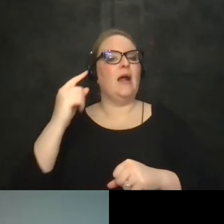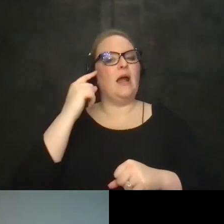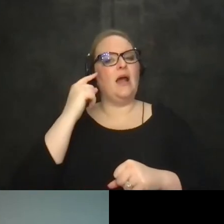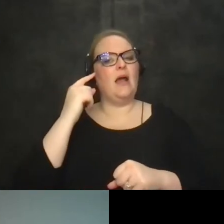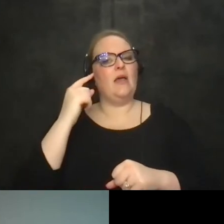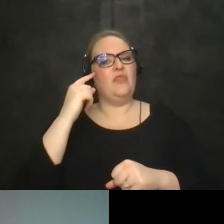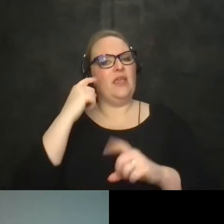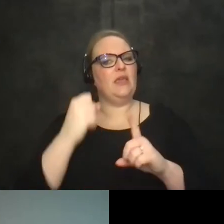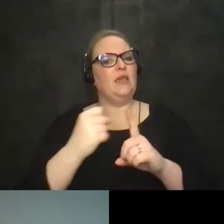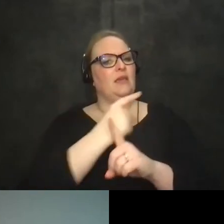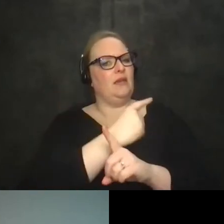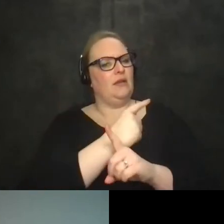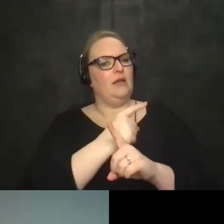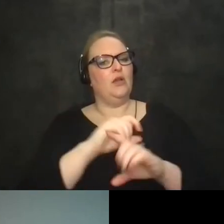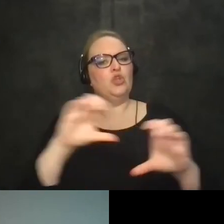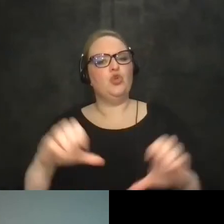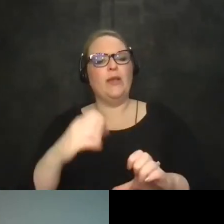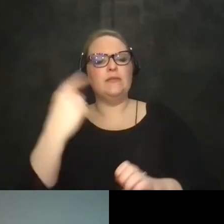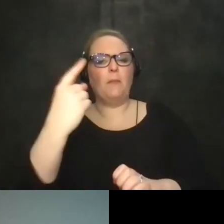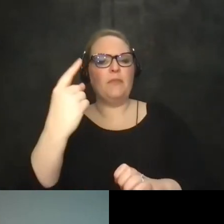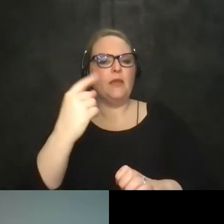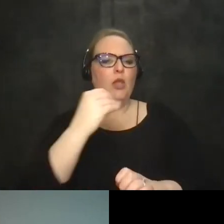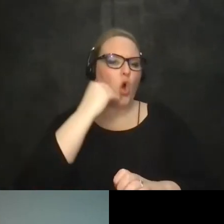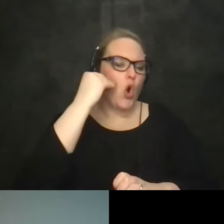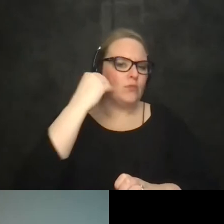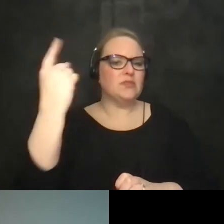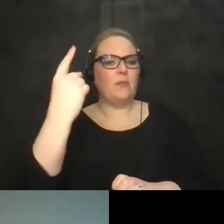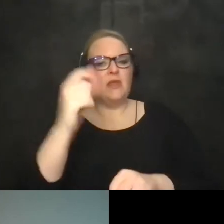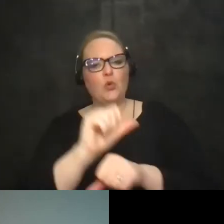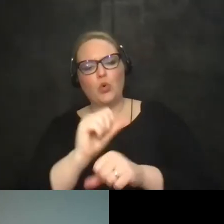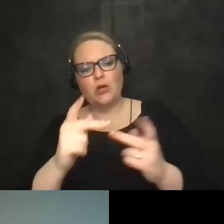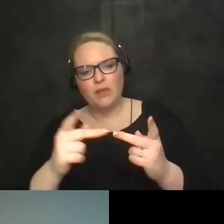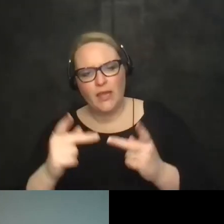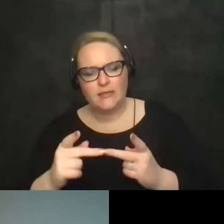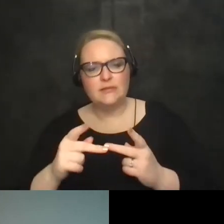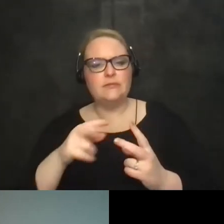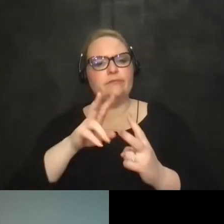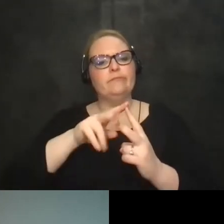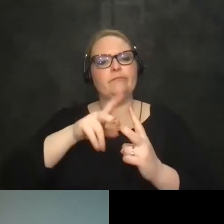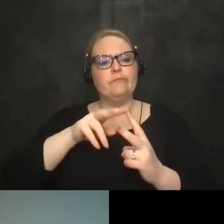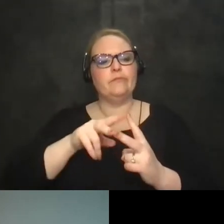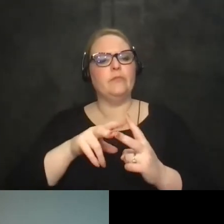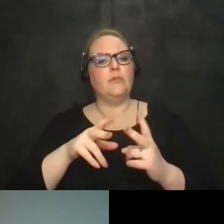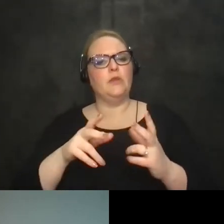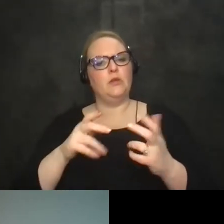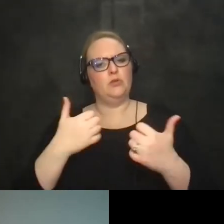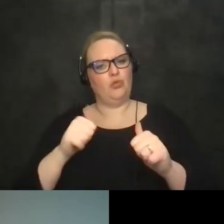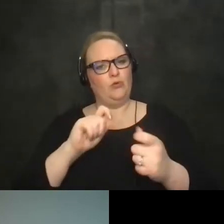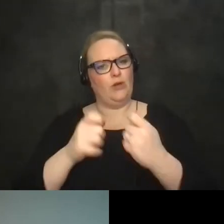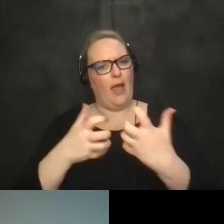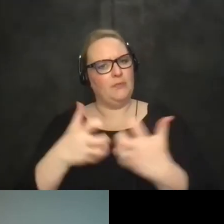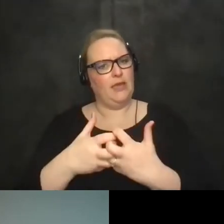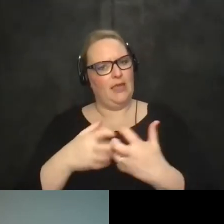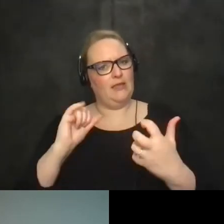thinking inside the box and doing some things at home some things in the workplace and be accommodating in that way has been